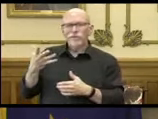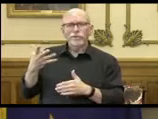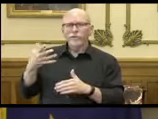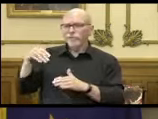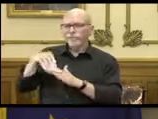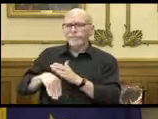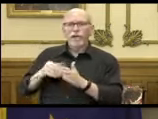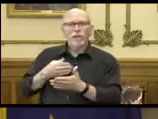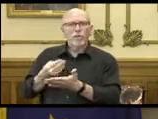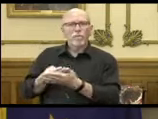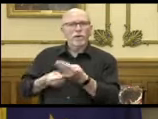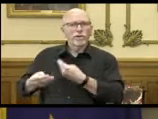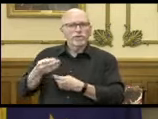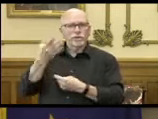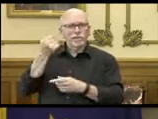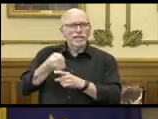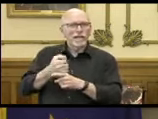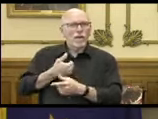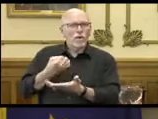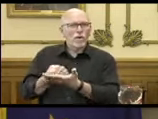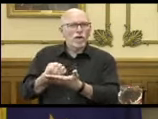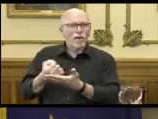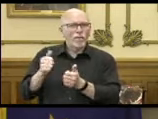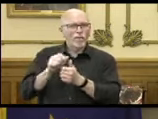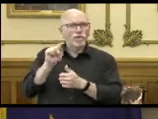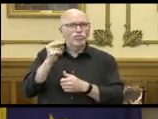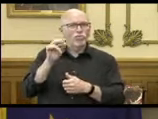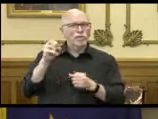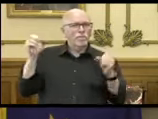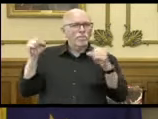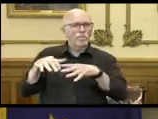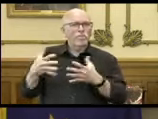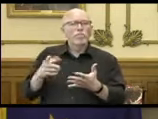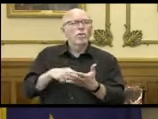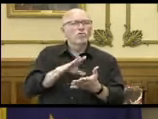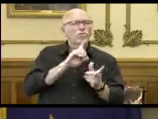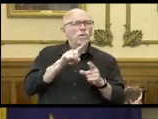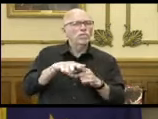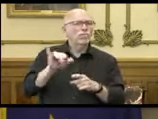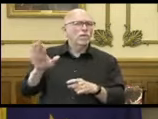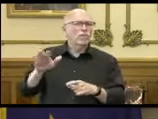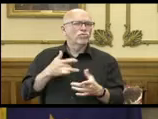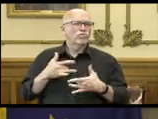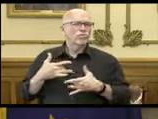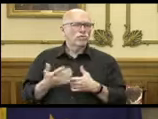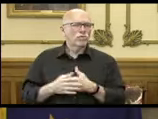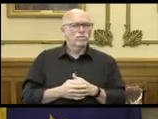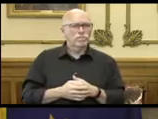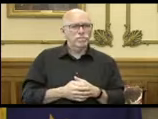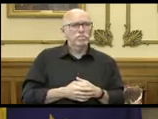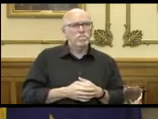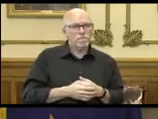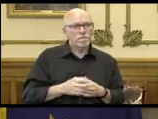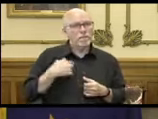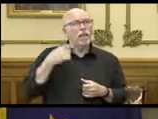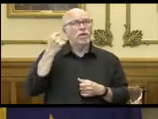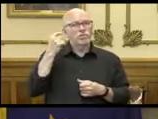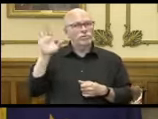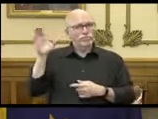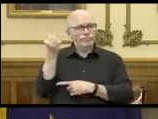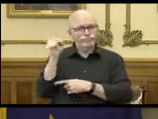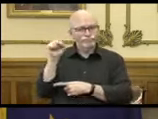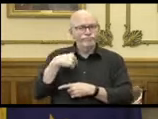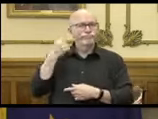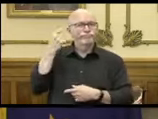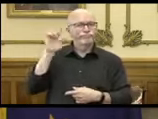budgets due to the hit to our economy, especially tourism. What's your response to their concerns? Well, I understand their protest. I